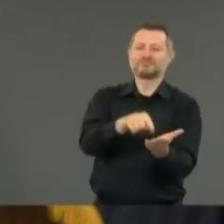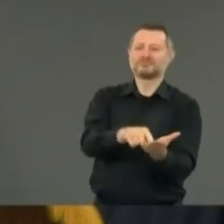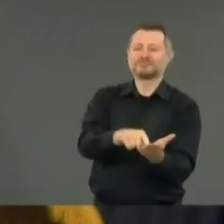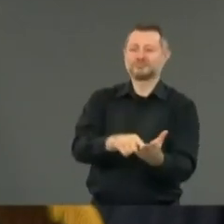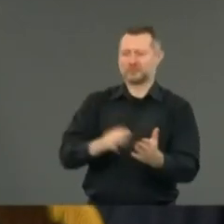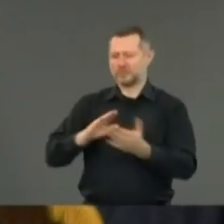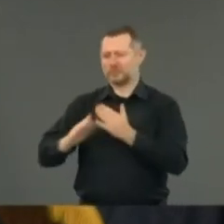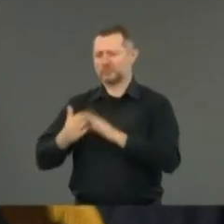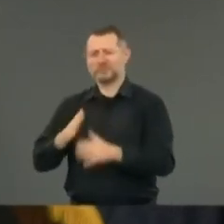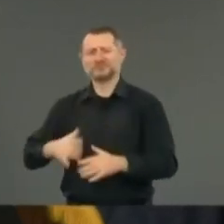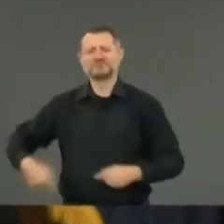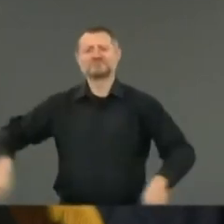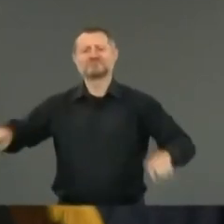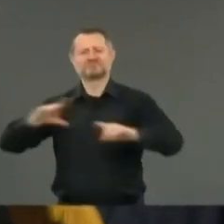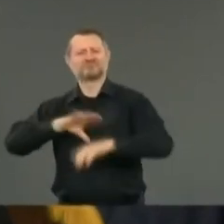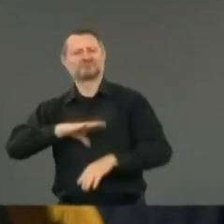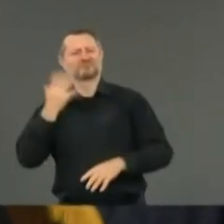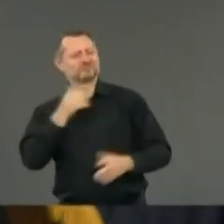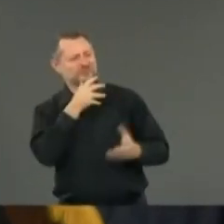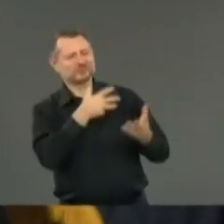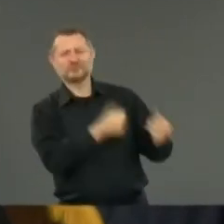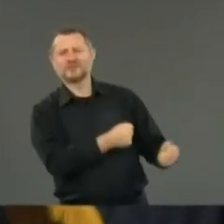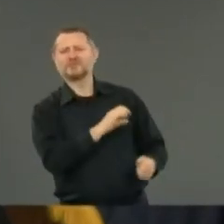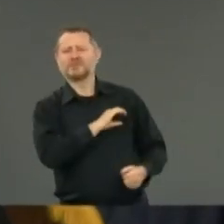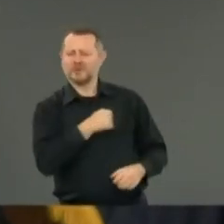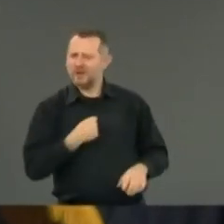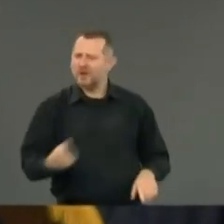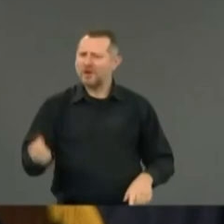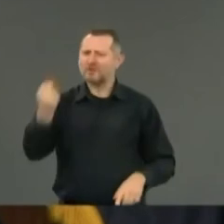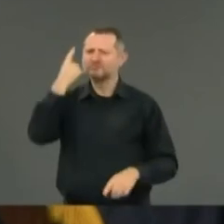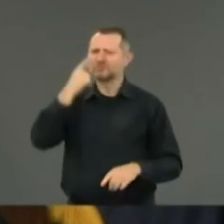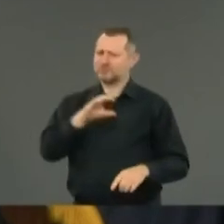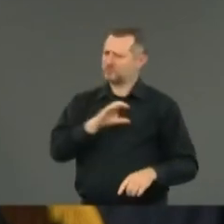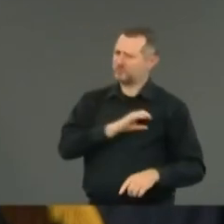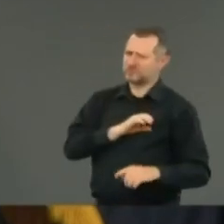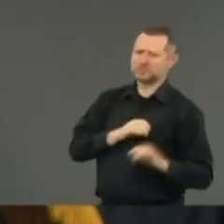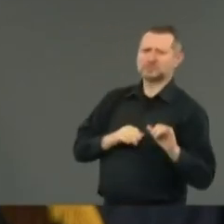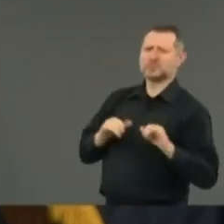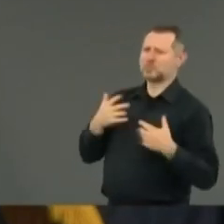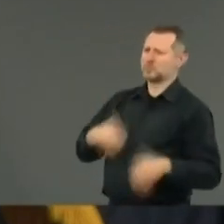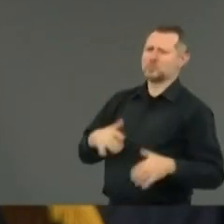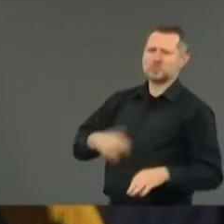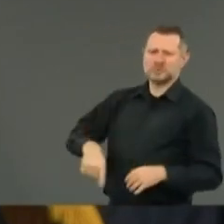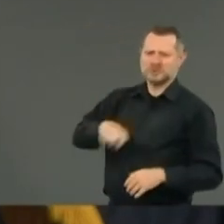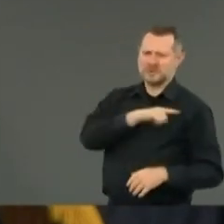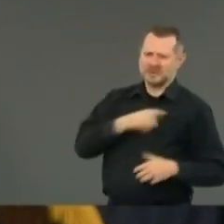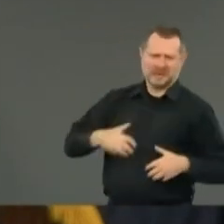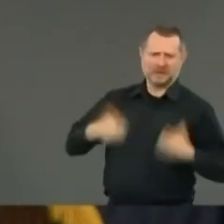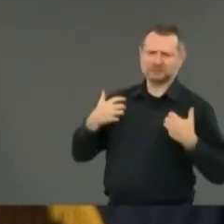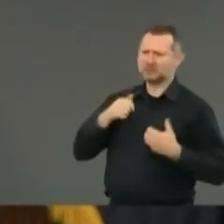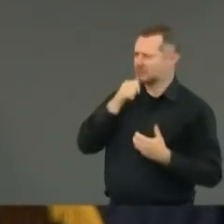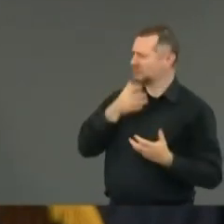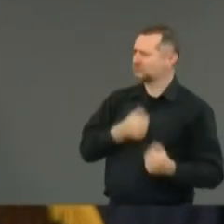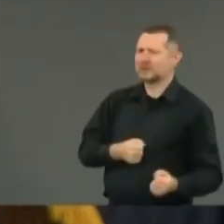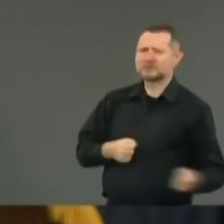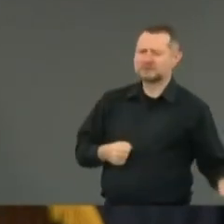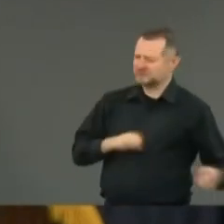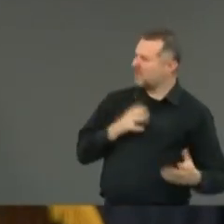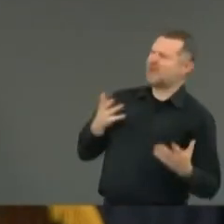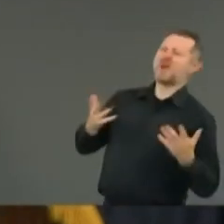there's a community distrust. By the way, there's a police anger and a police distrust, right? Fifty-seven